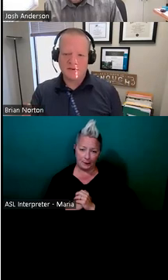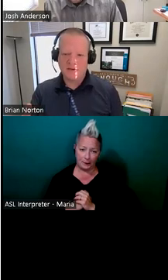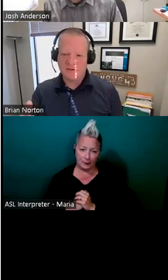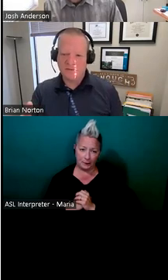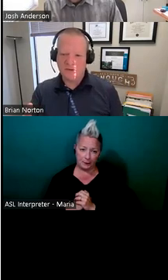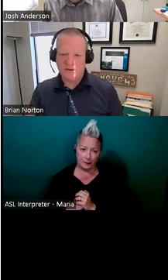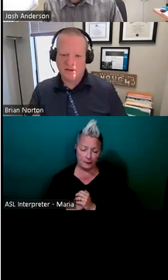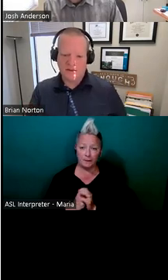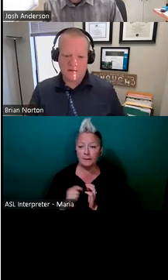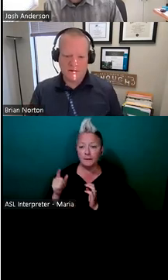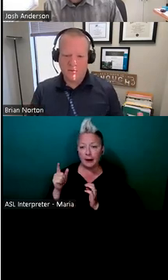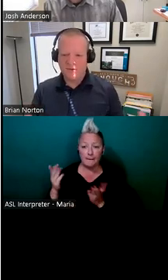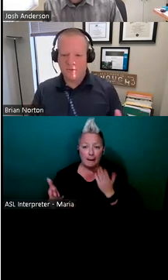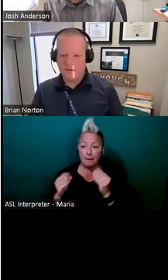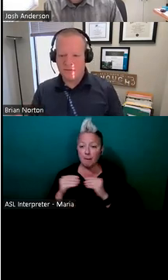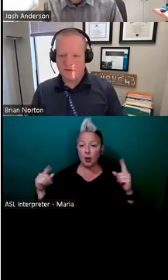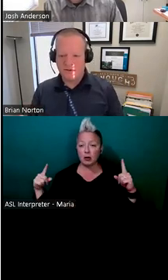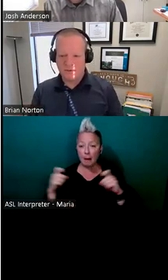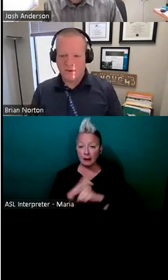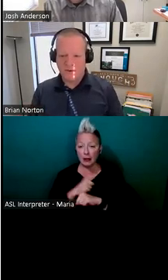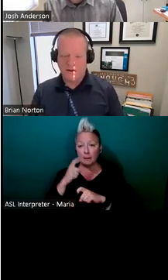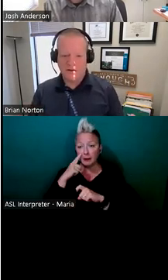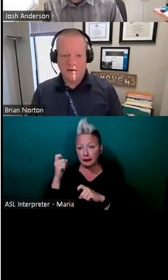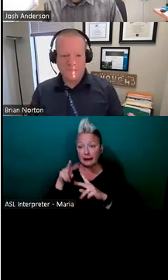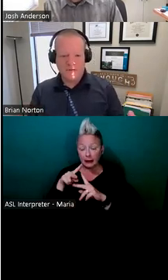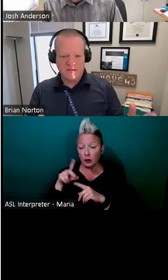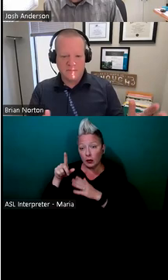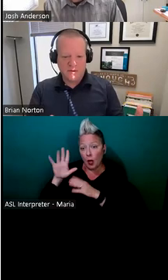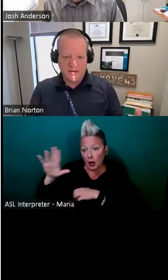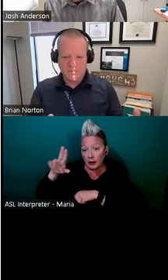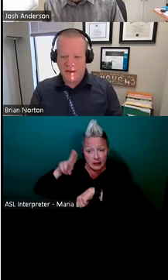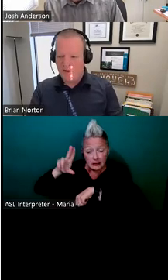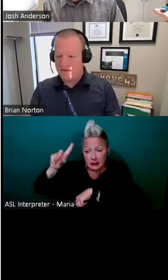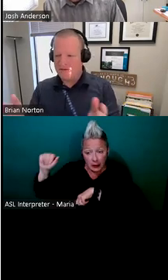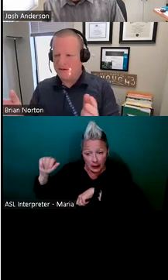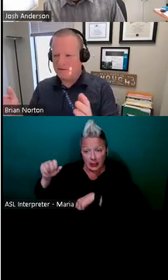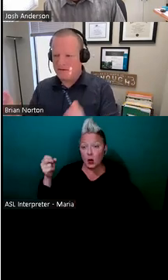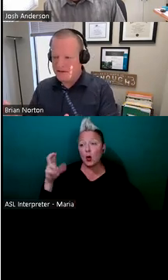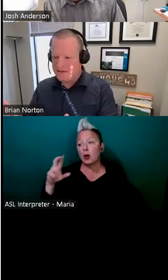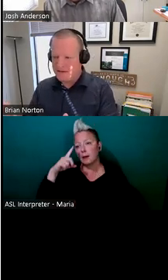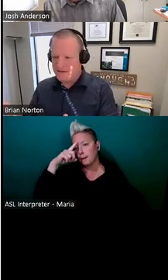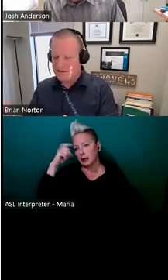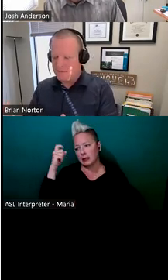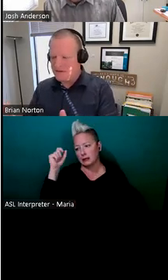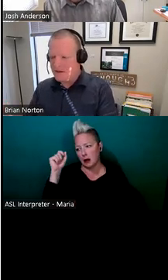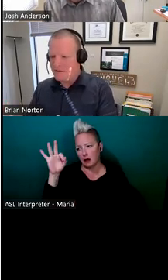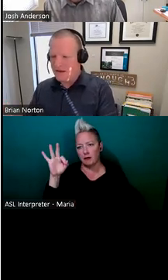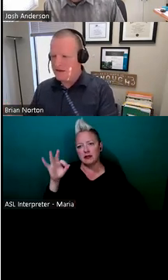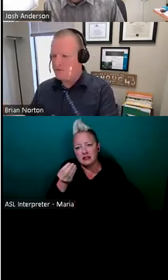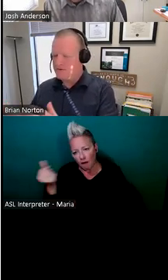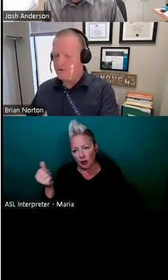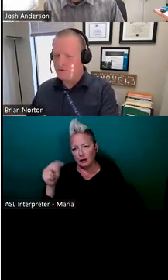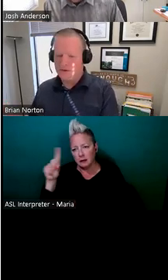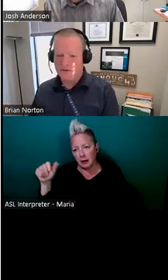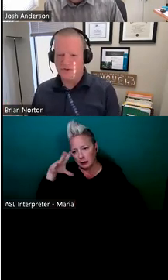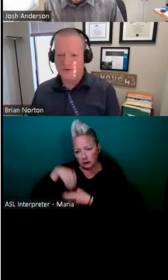of the nature of the disability, that there are multiple disabilities going on and the disabilities playing off the particular tasks that needs to be done and,